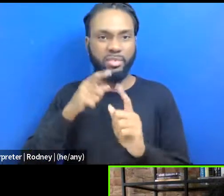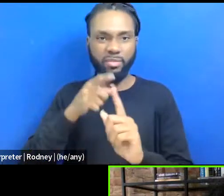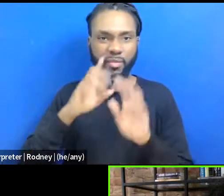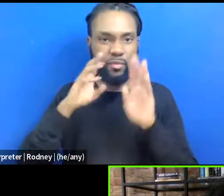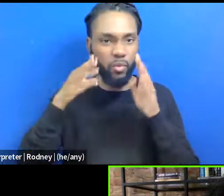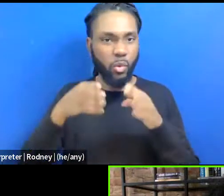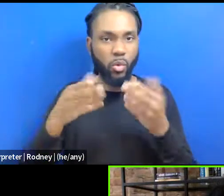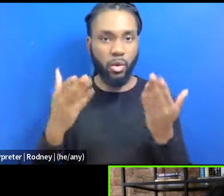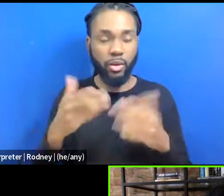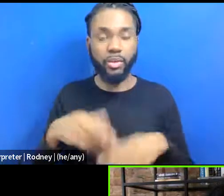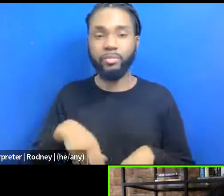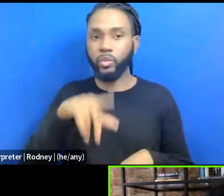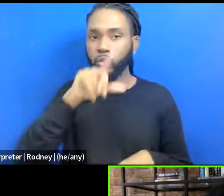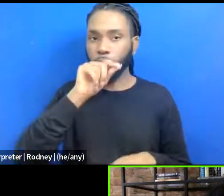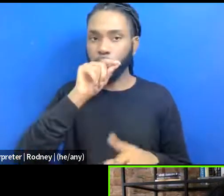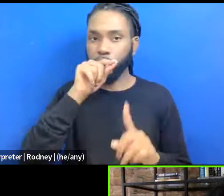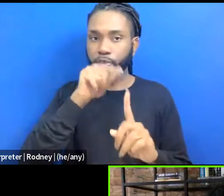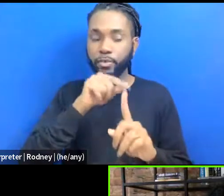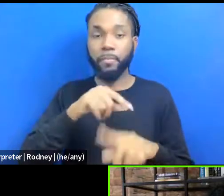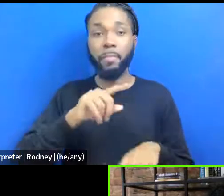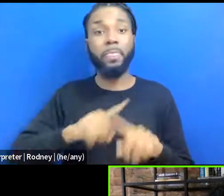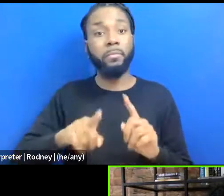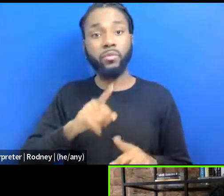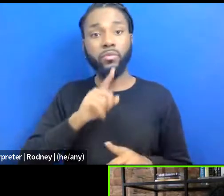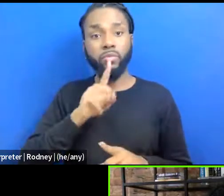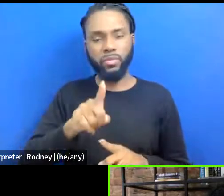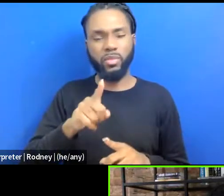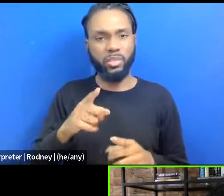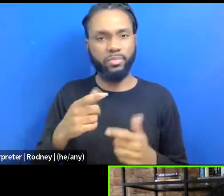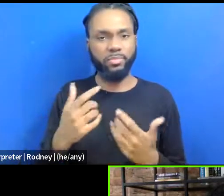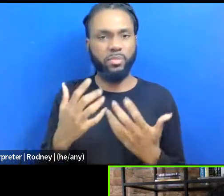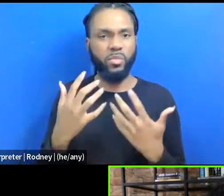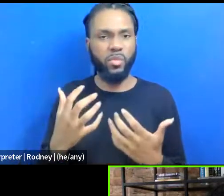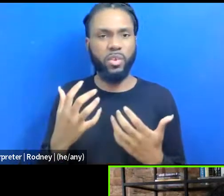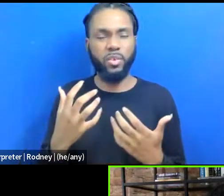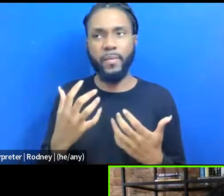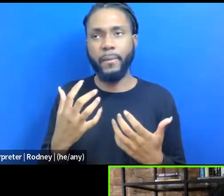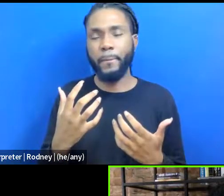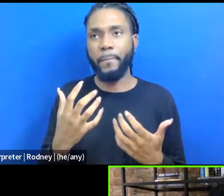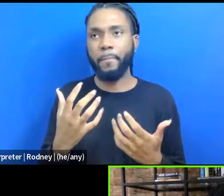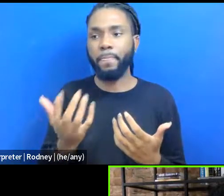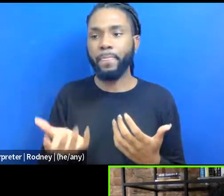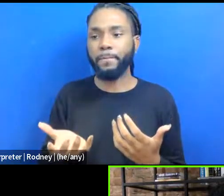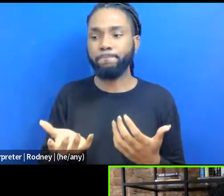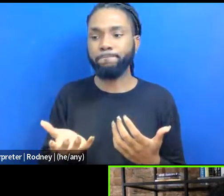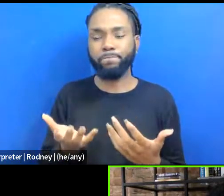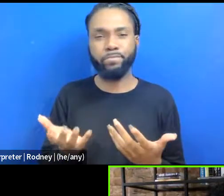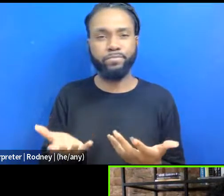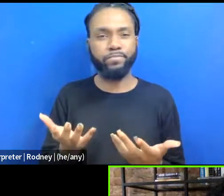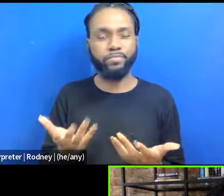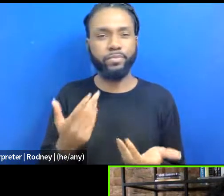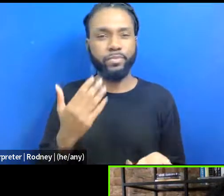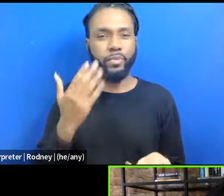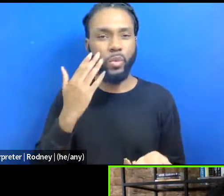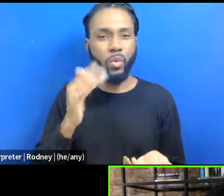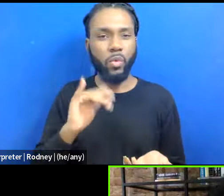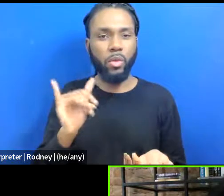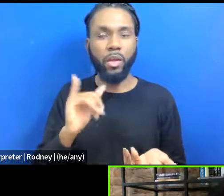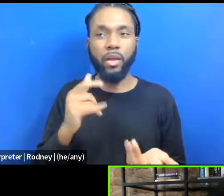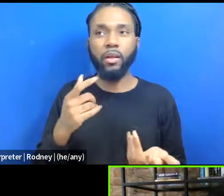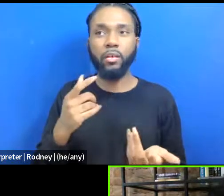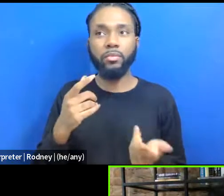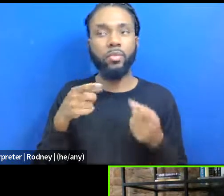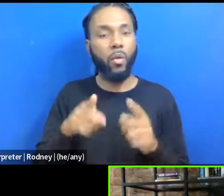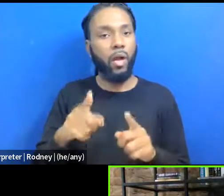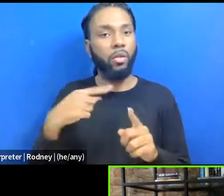on Twitter. But really wanting to, you know, sort of as we think